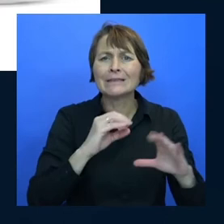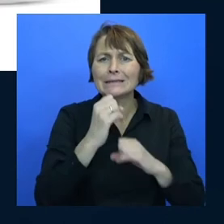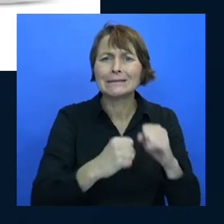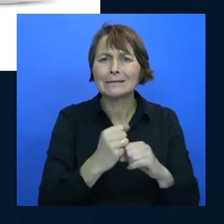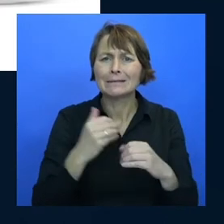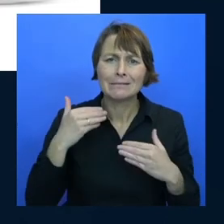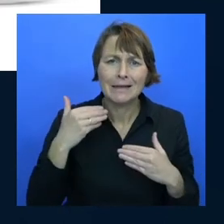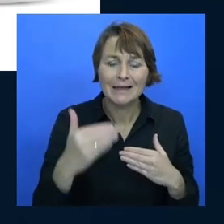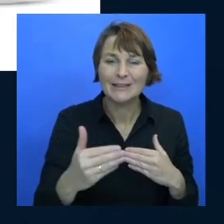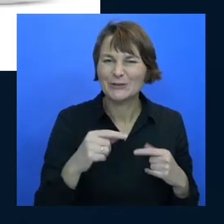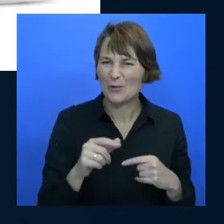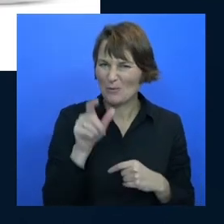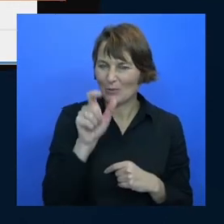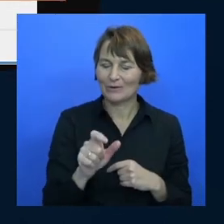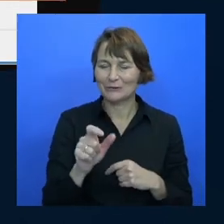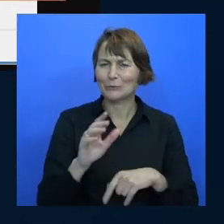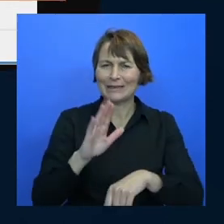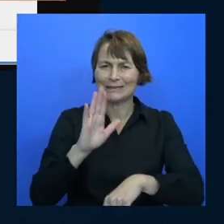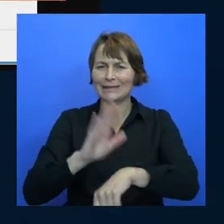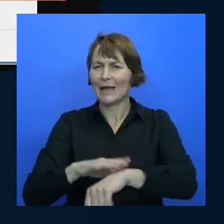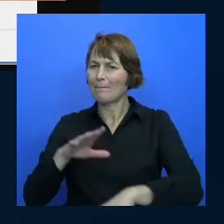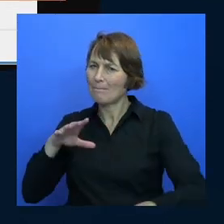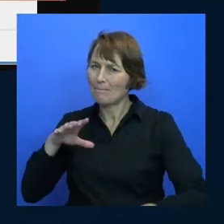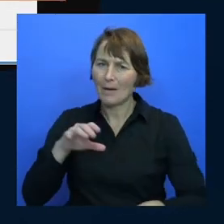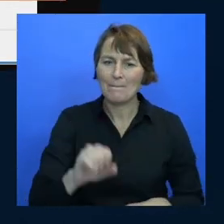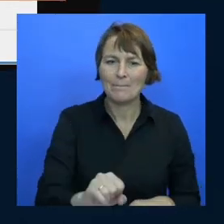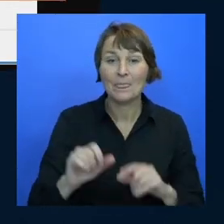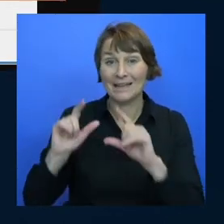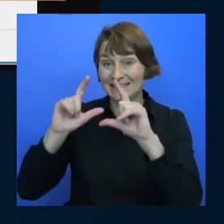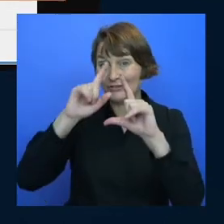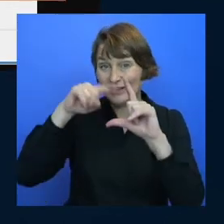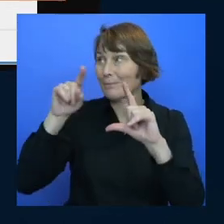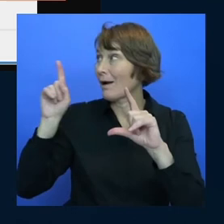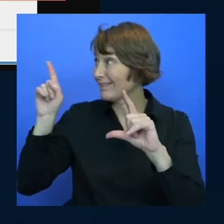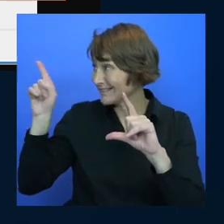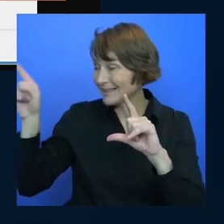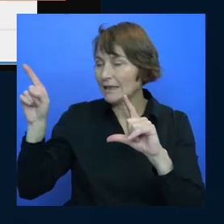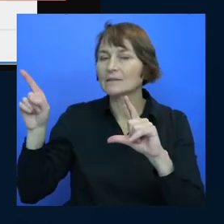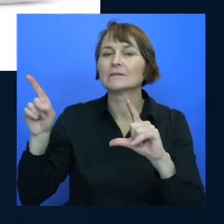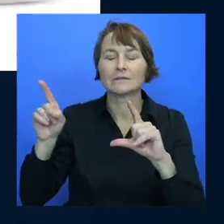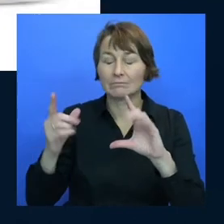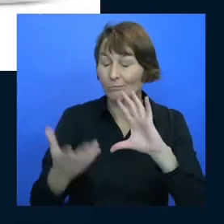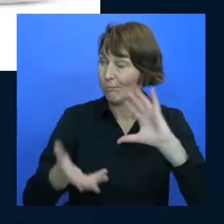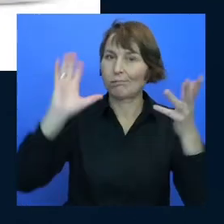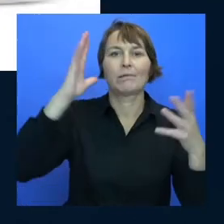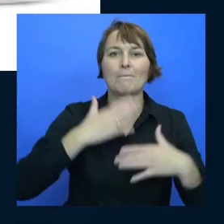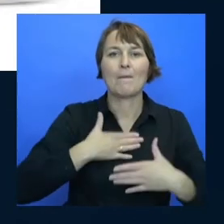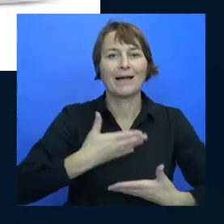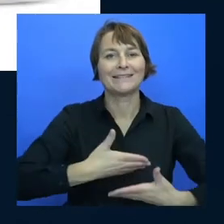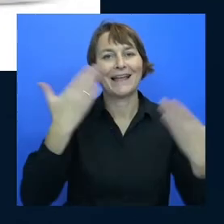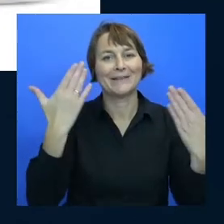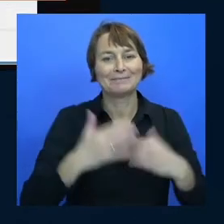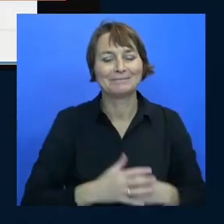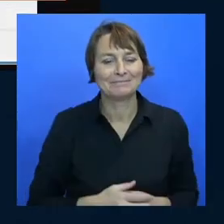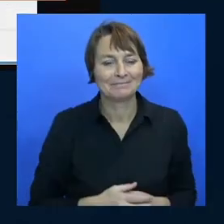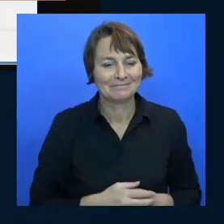and that checkbox destroyed my entire world i love my gifts but i also being meryl some